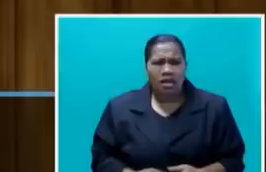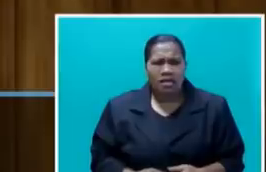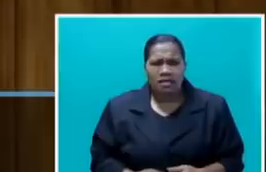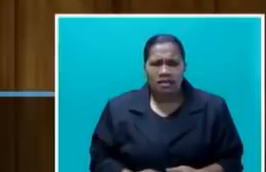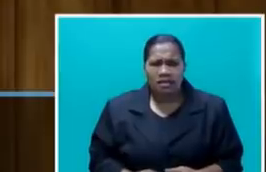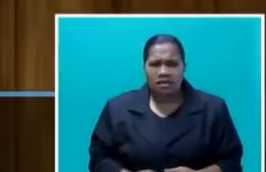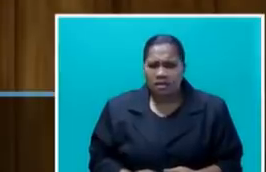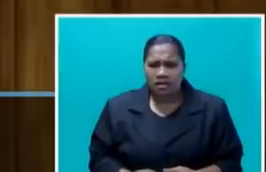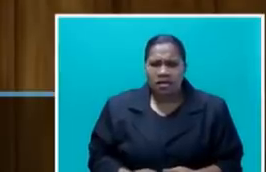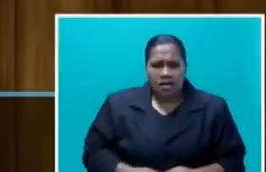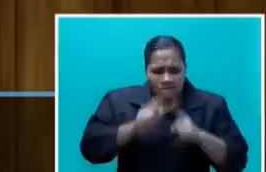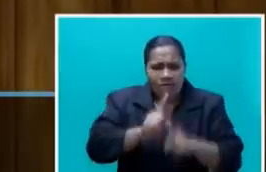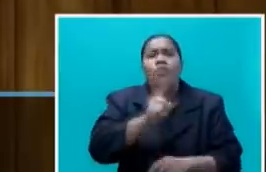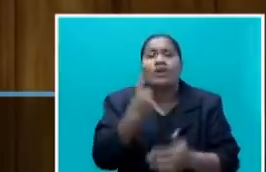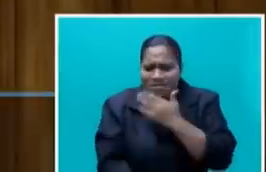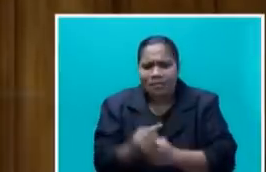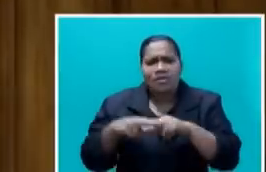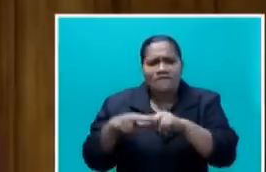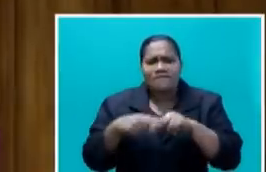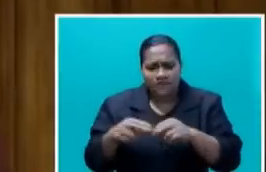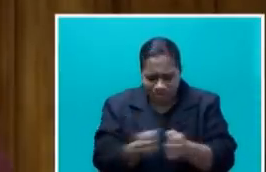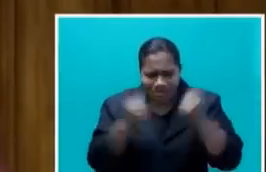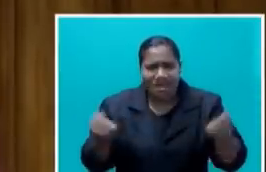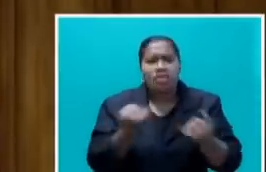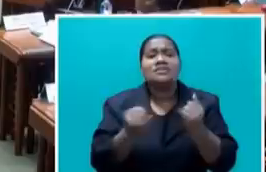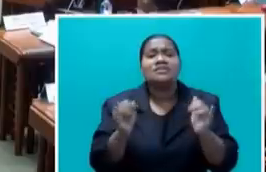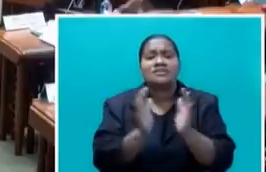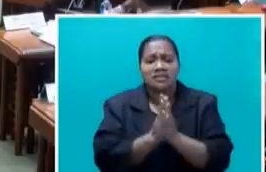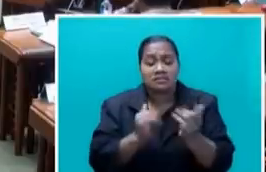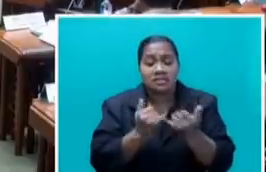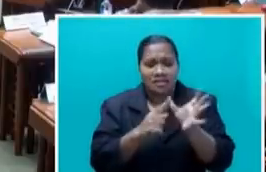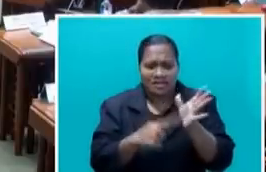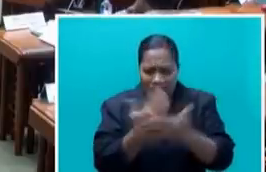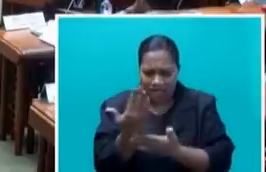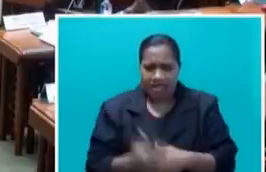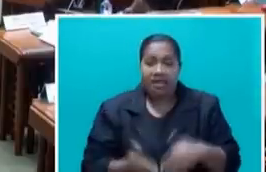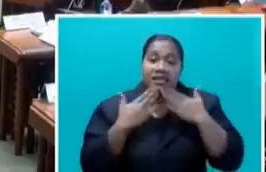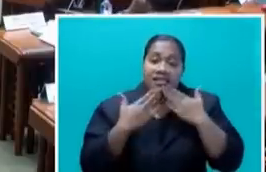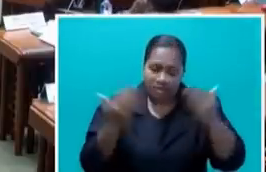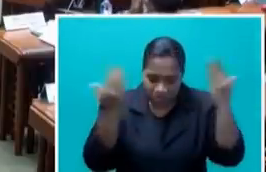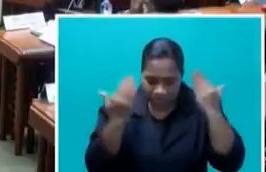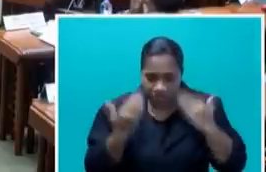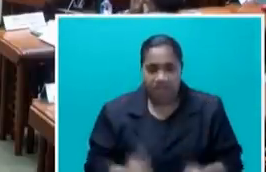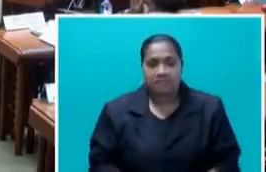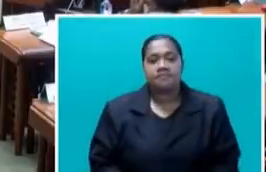follows what happened in the Fiji Salon Saturday. Thank you, Mr Speaker. Yes, yes. Honourable Prime Minister.